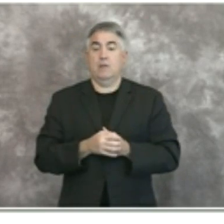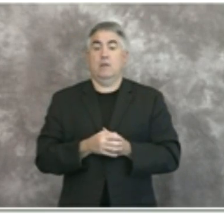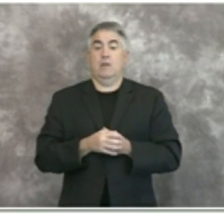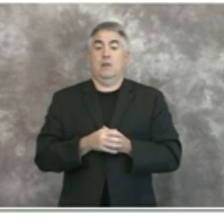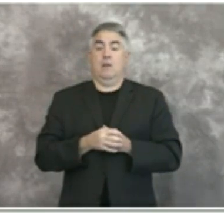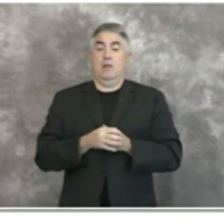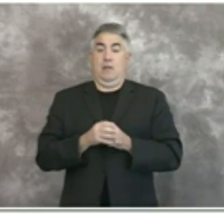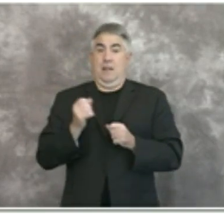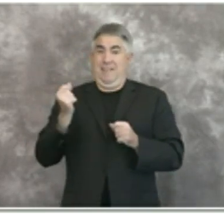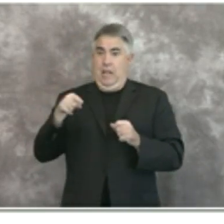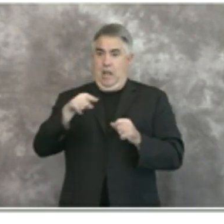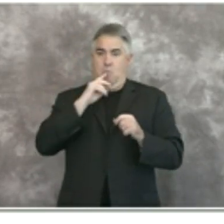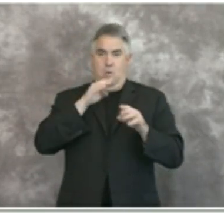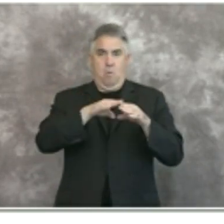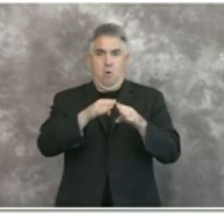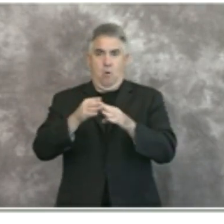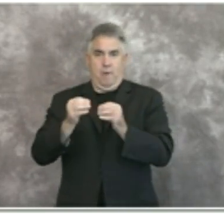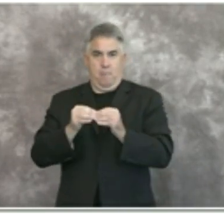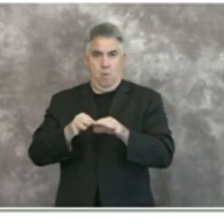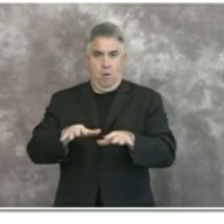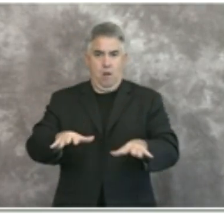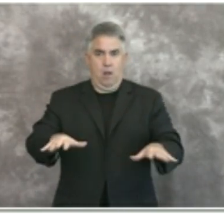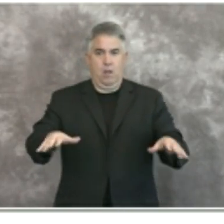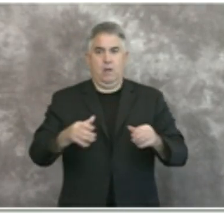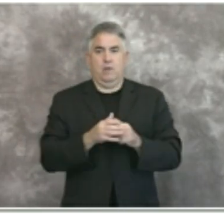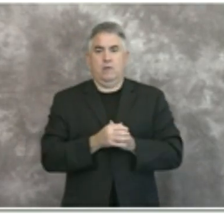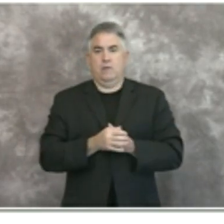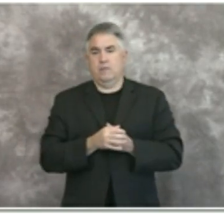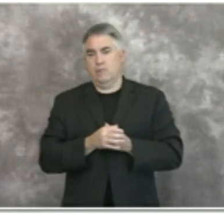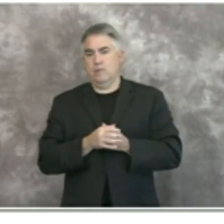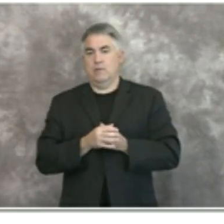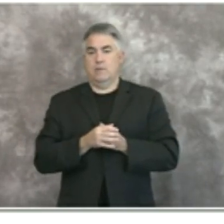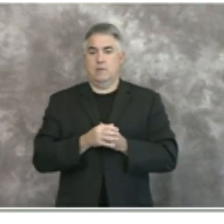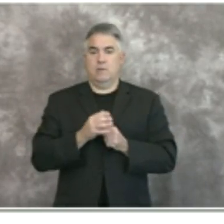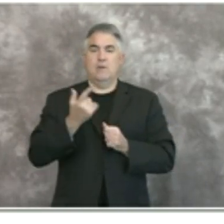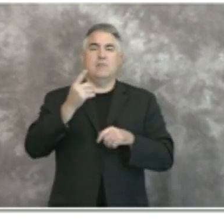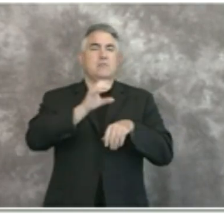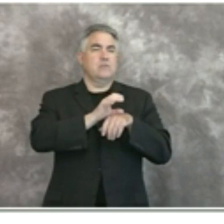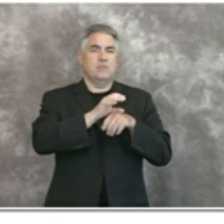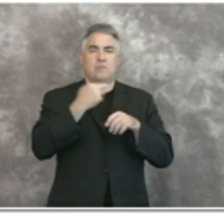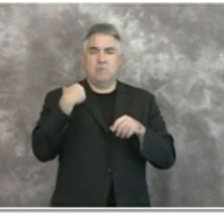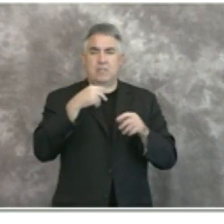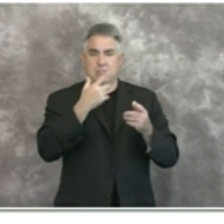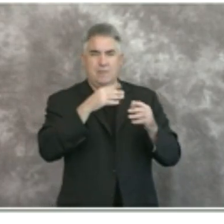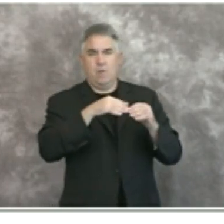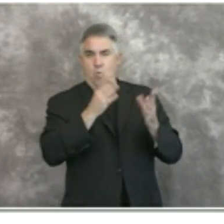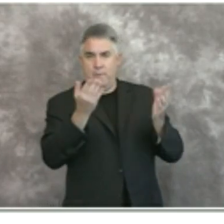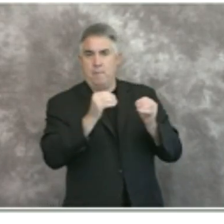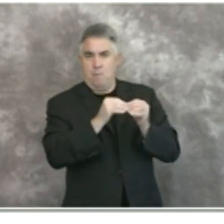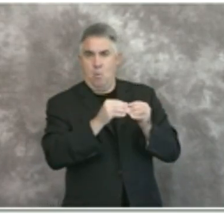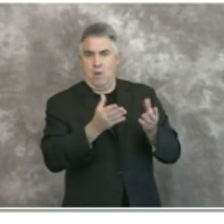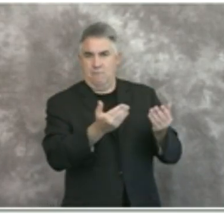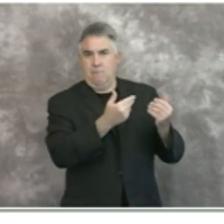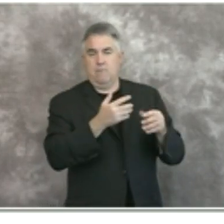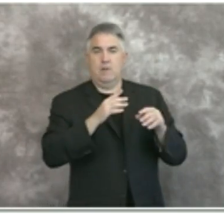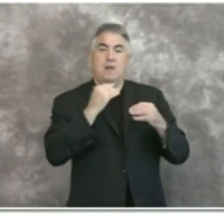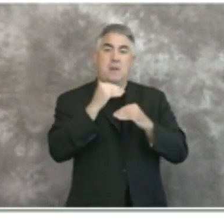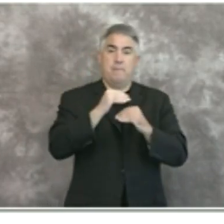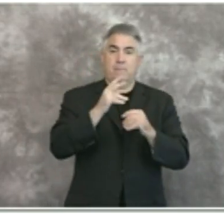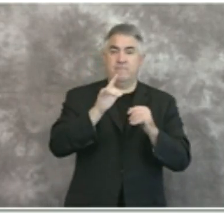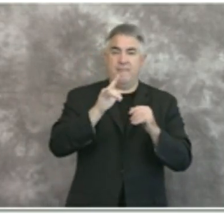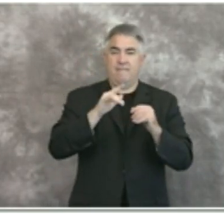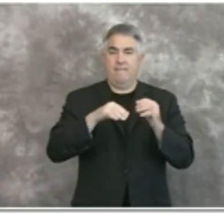broadly beyond the 25% or 100 person cap the state has imposed provided that we have another week